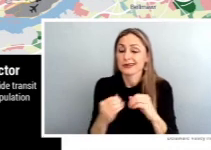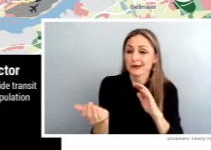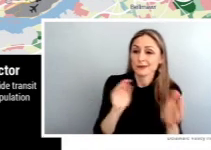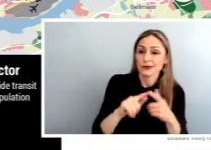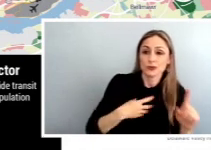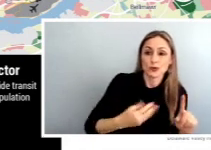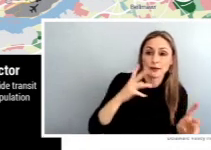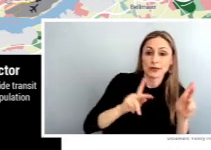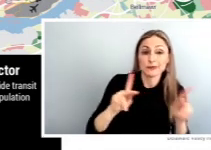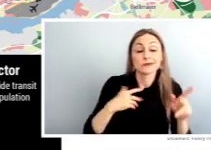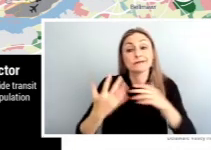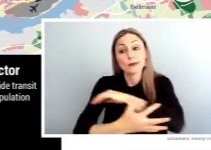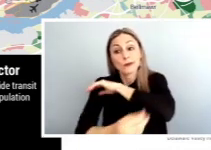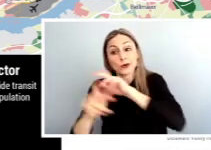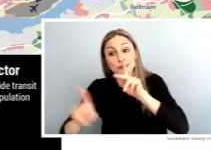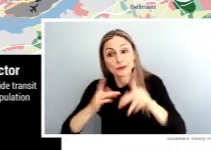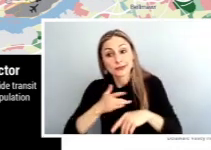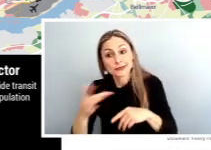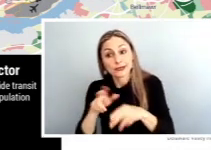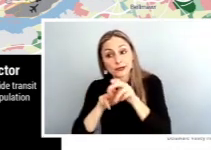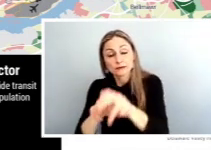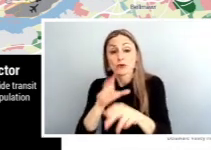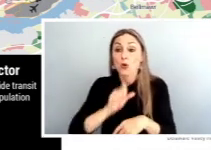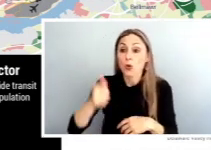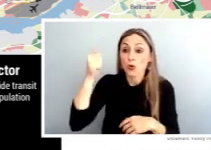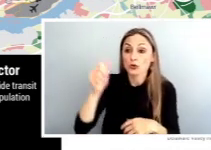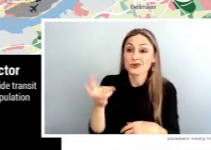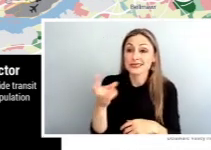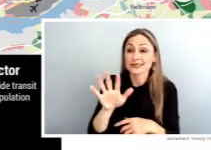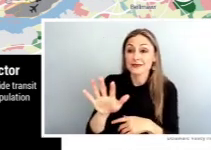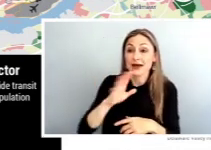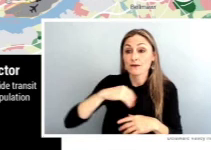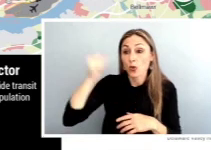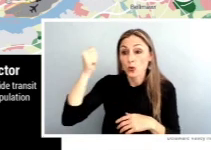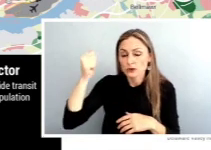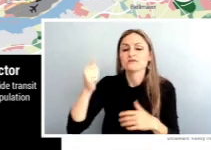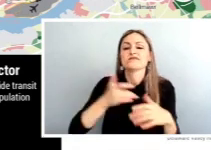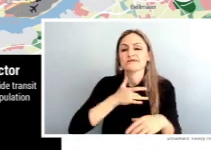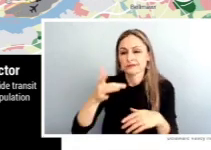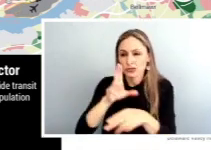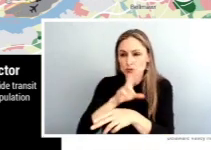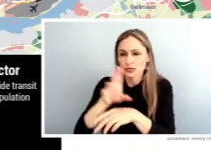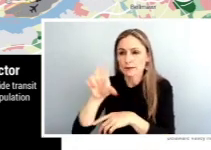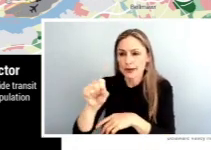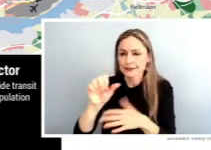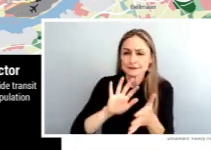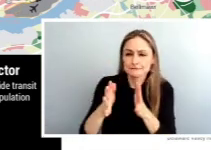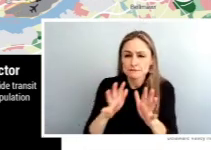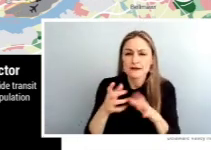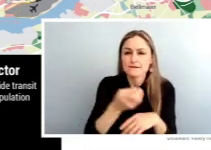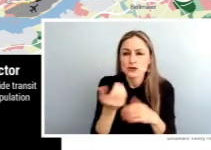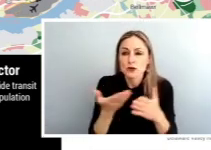likely to ride the bus. Older adults people age 65 and over are also more likely to ride the bus. And there's a few other factors that aren't